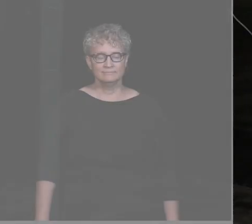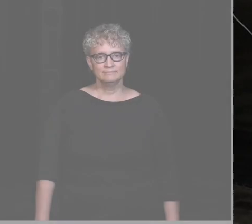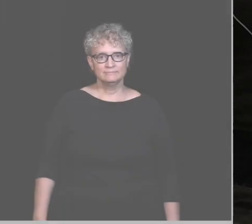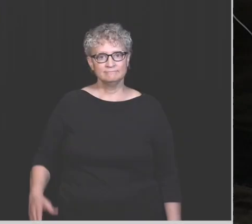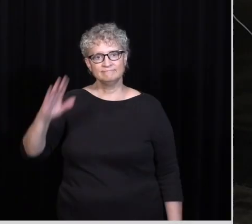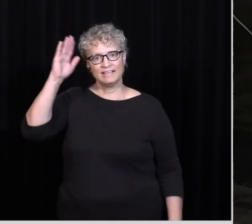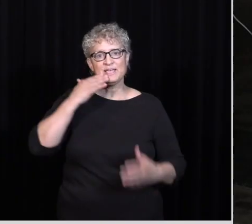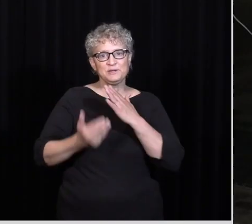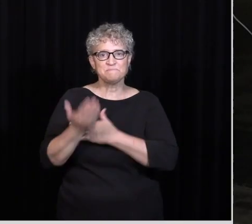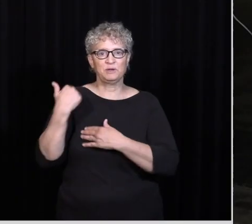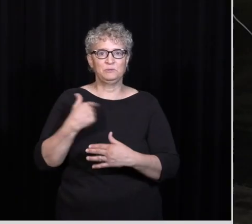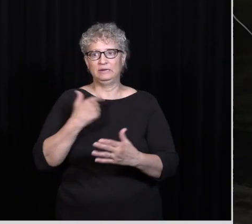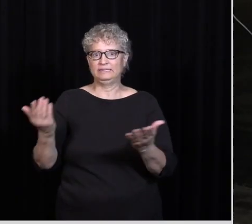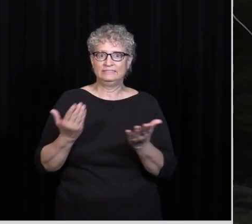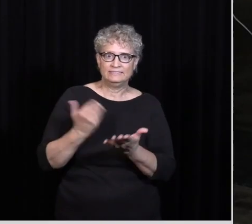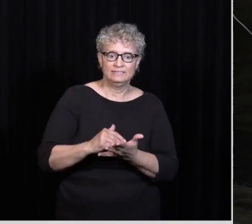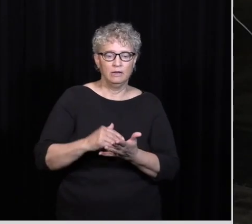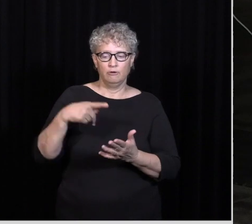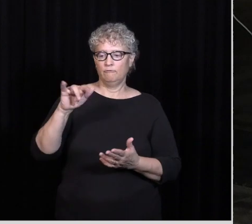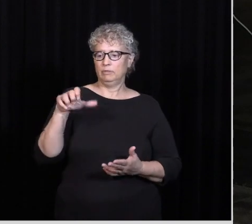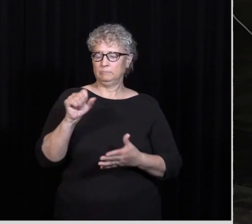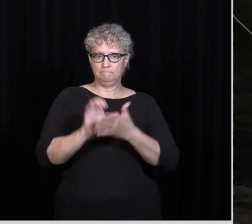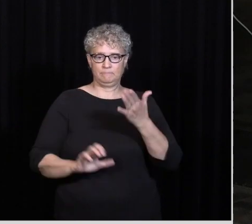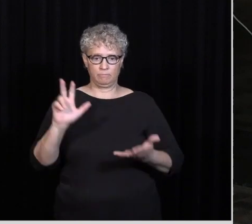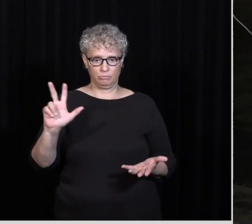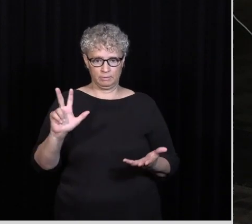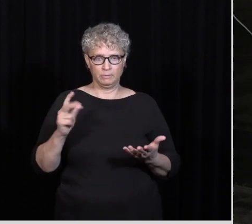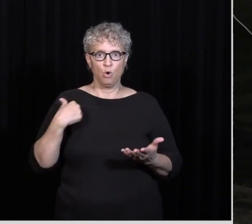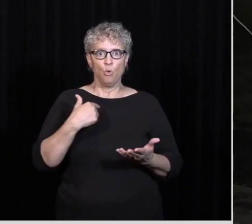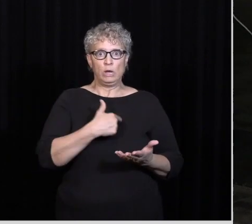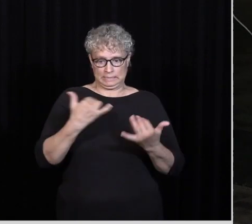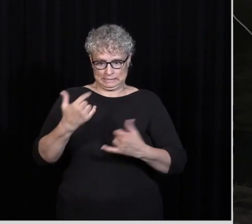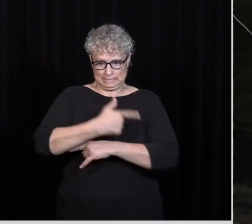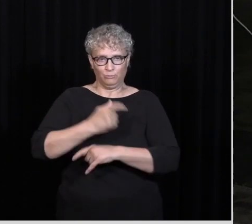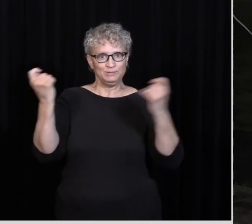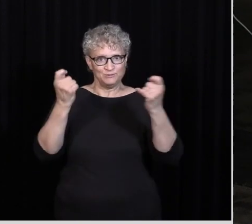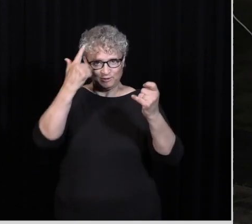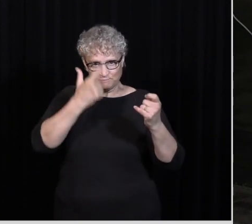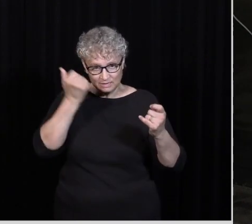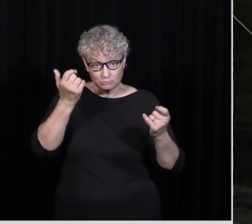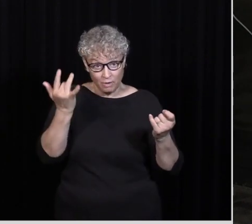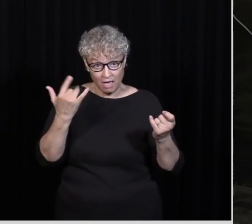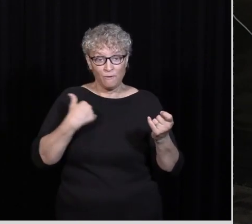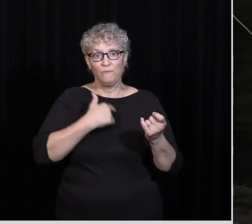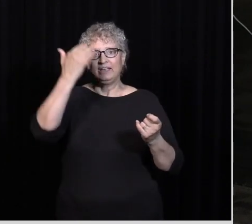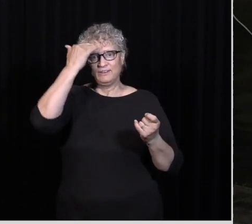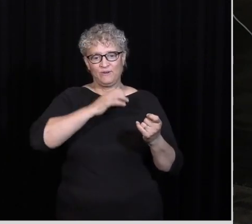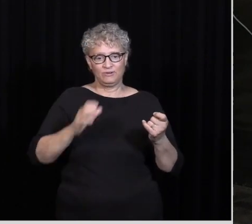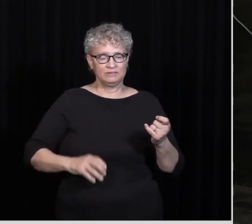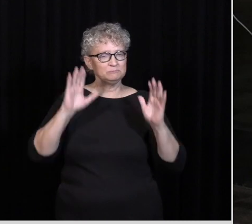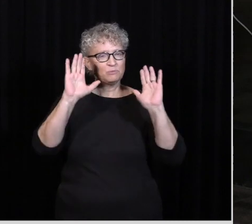Hey, good morning We're back Philippians chapter 3 Today we're going to rejoice Because we know Christ And what a great passage